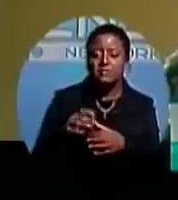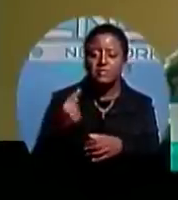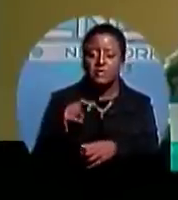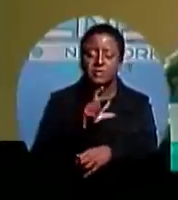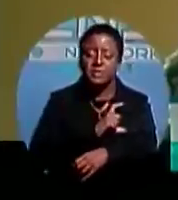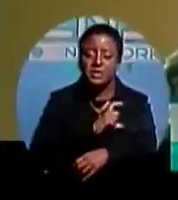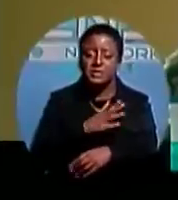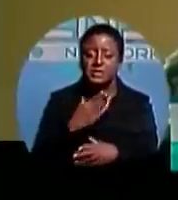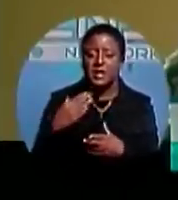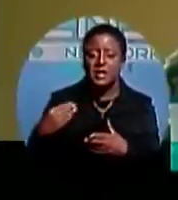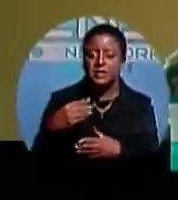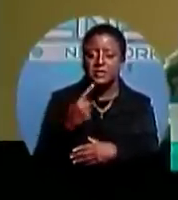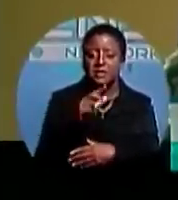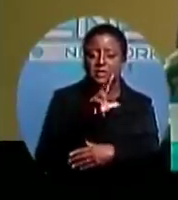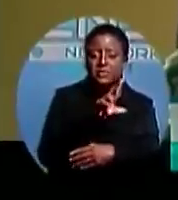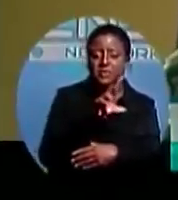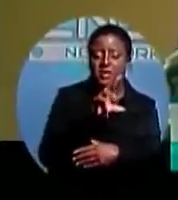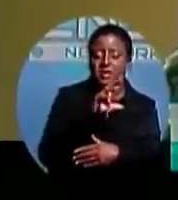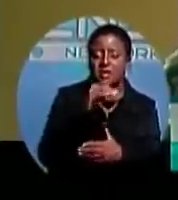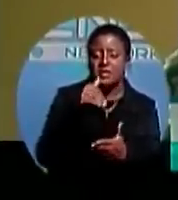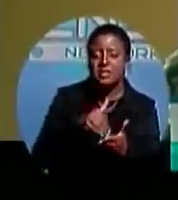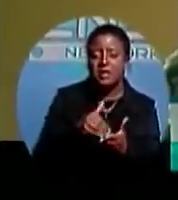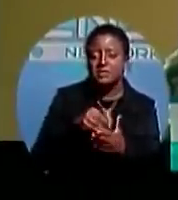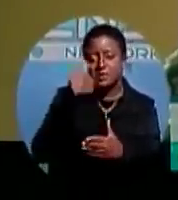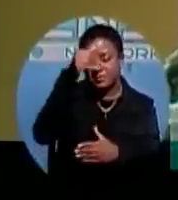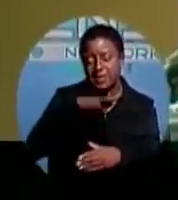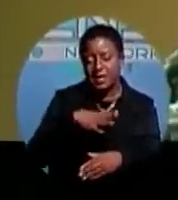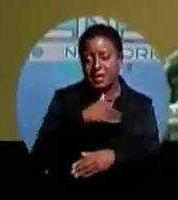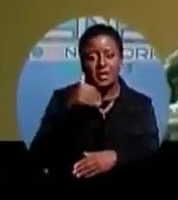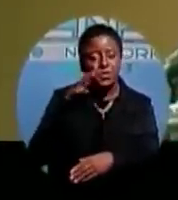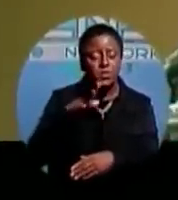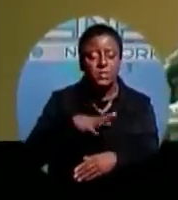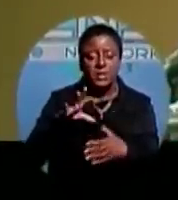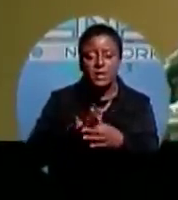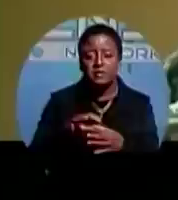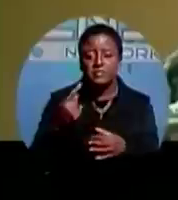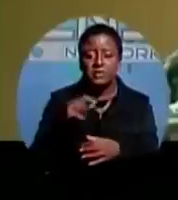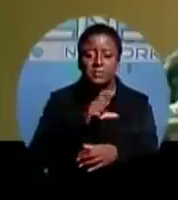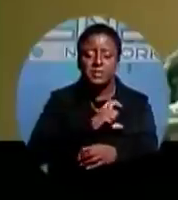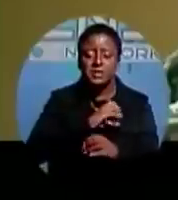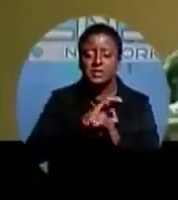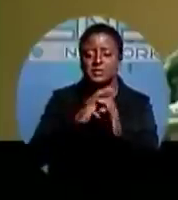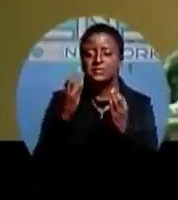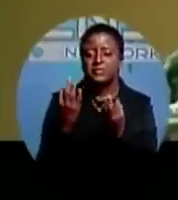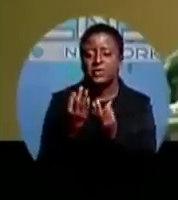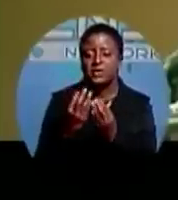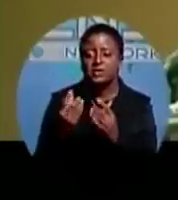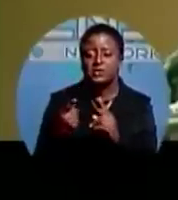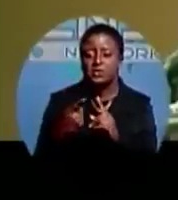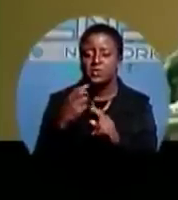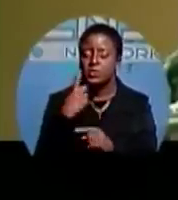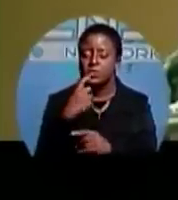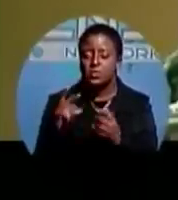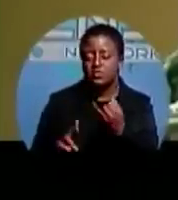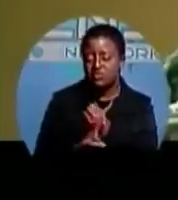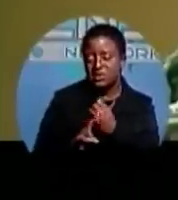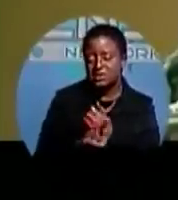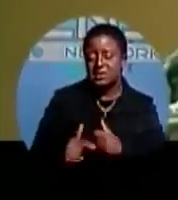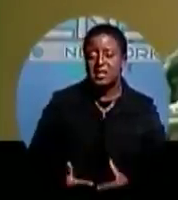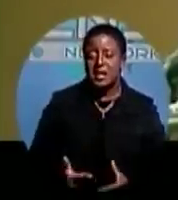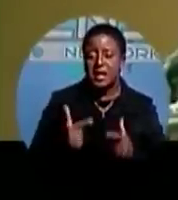,000 men and women of the Royal Bahamas police force who risked their lives daily to ensure our country is safe.